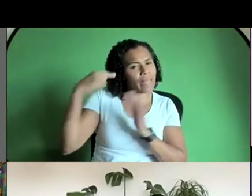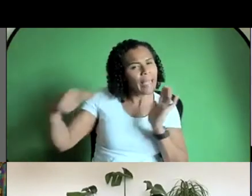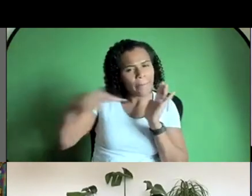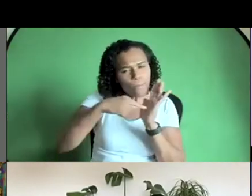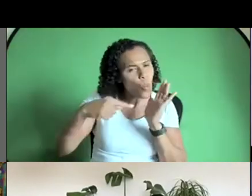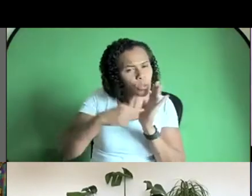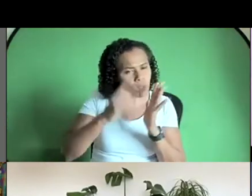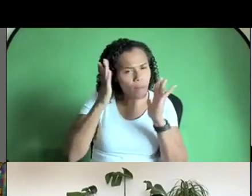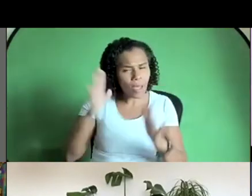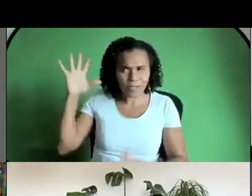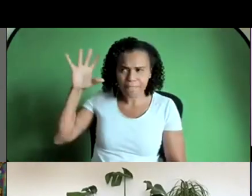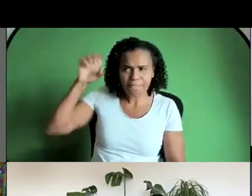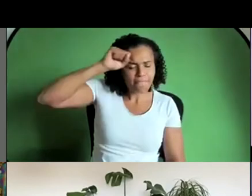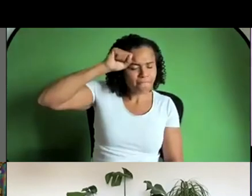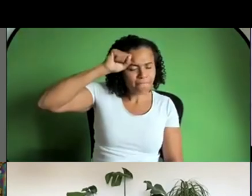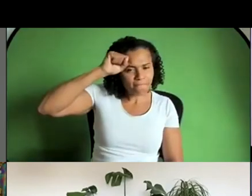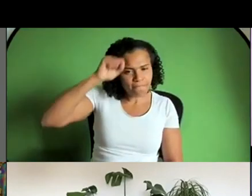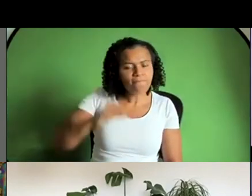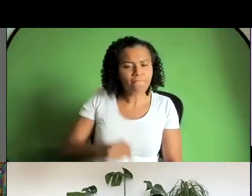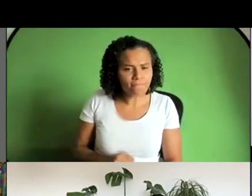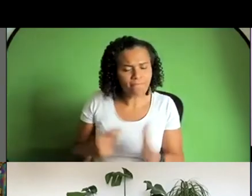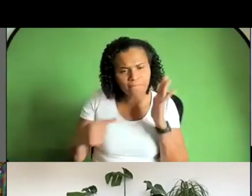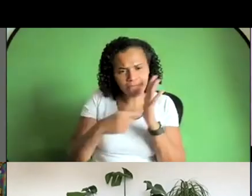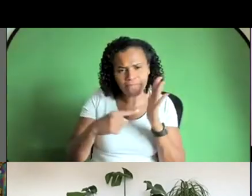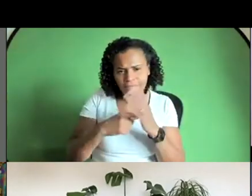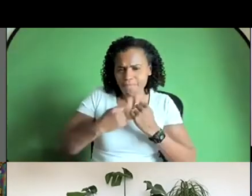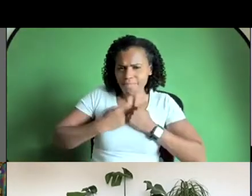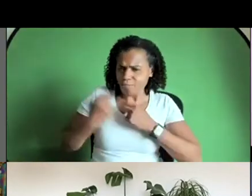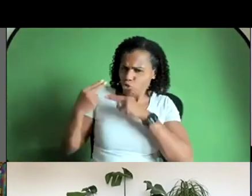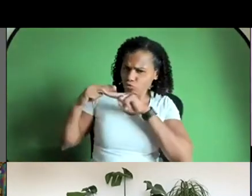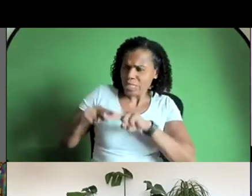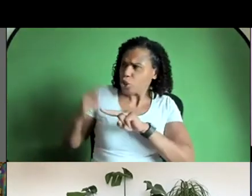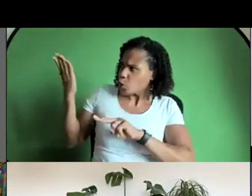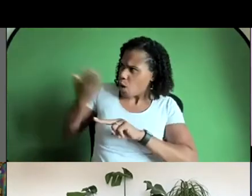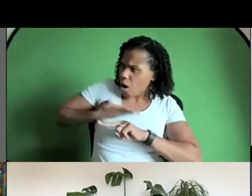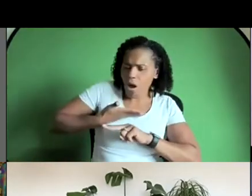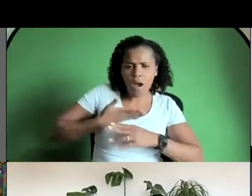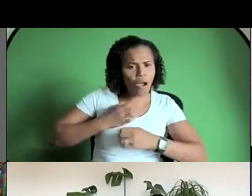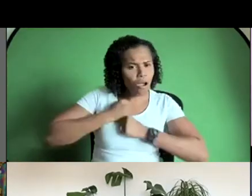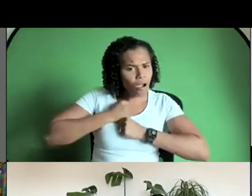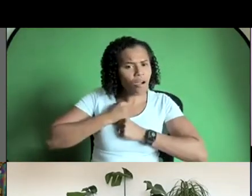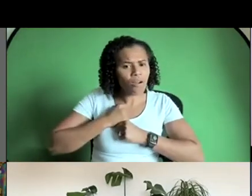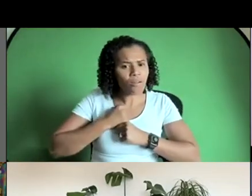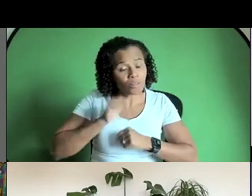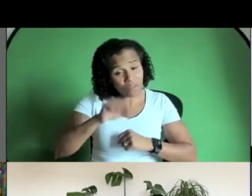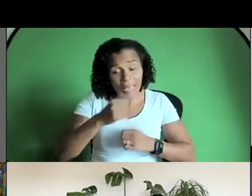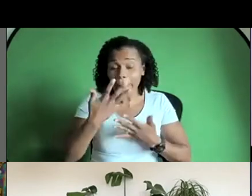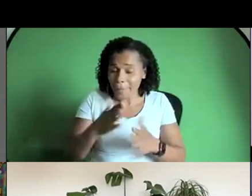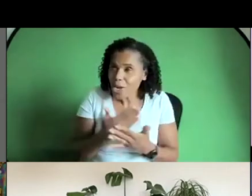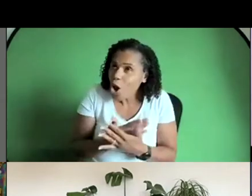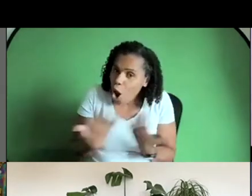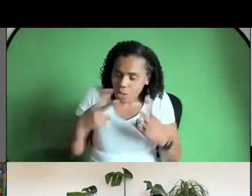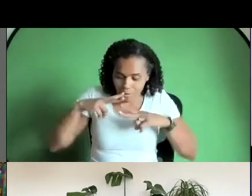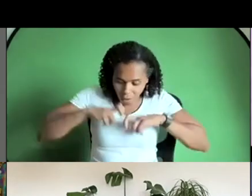so um yes i've did i've been doing lots of drawings